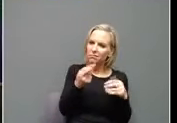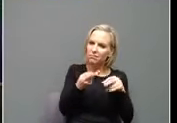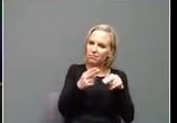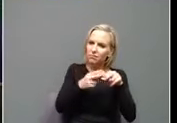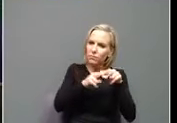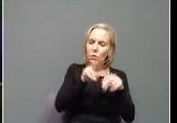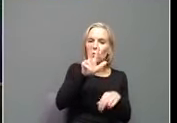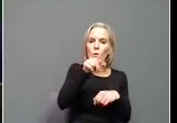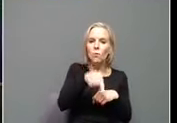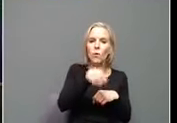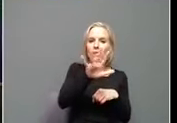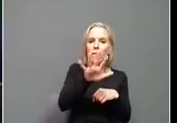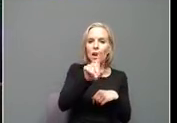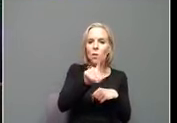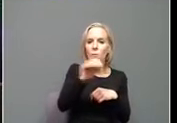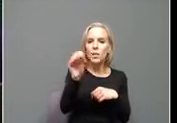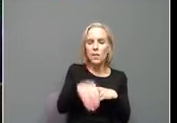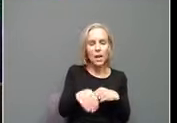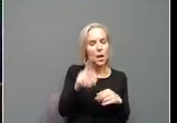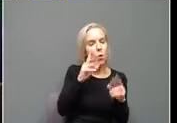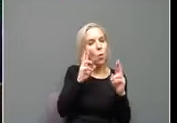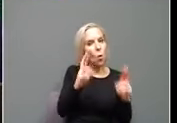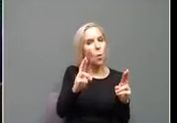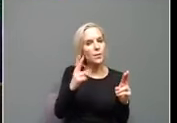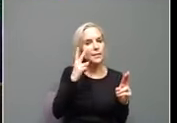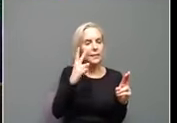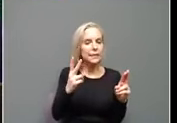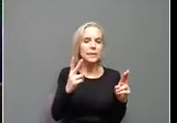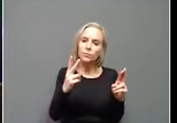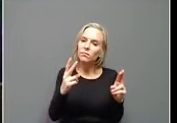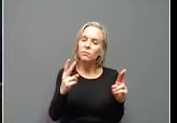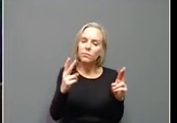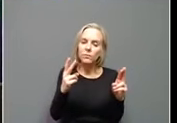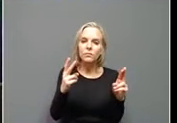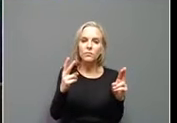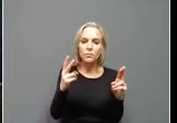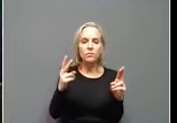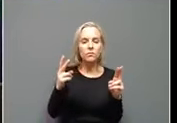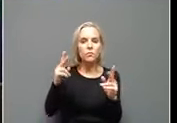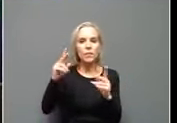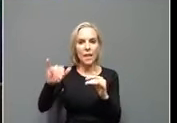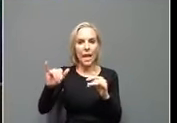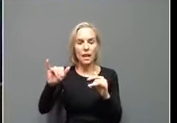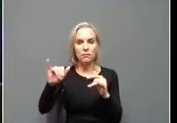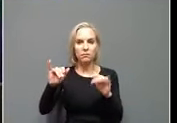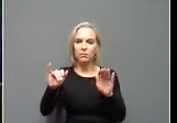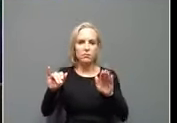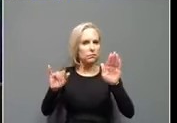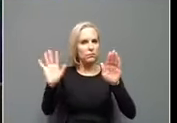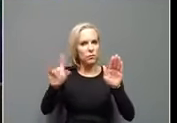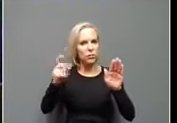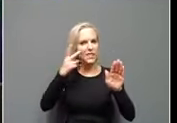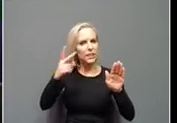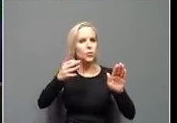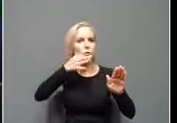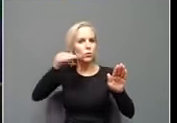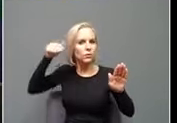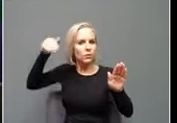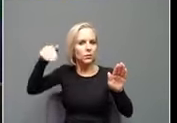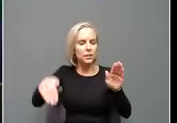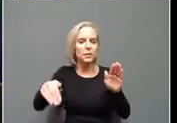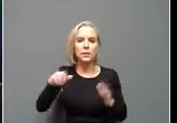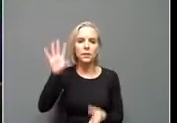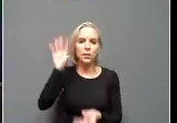.51%. We're going to hope that we see that starting to go down. 6 total deaths,